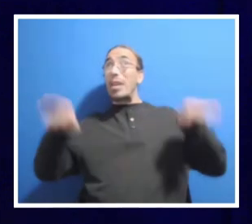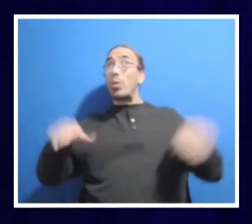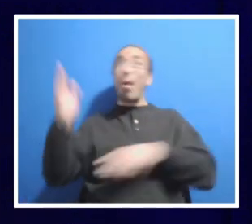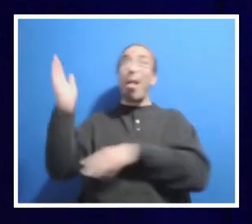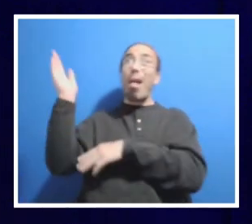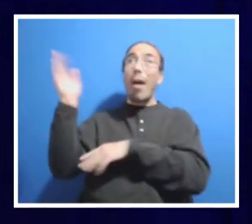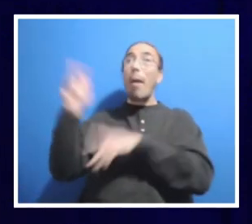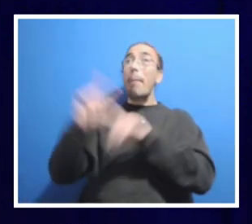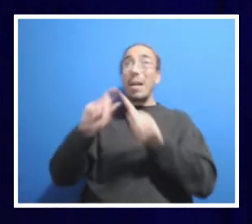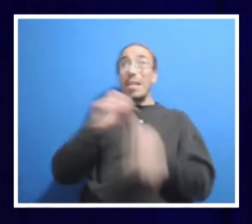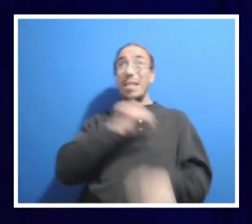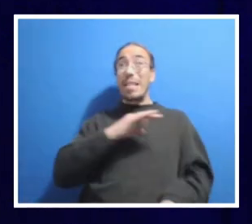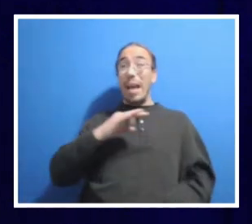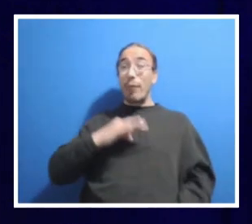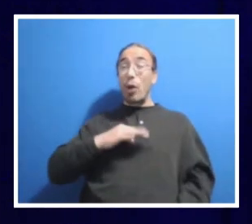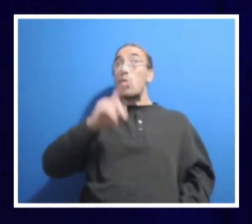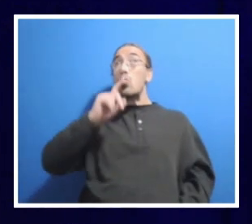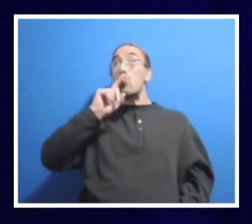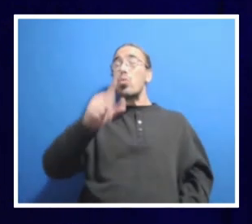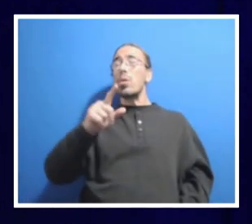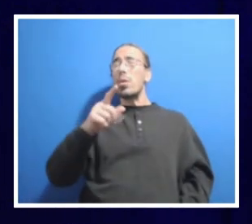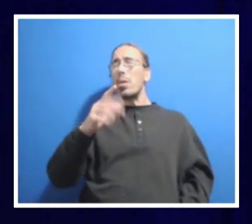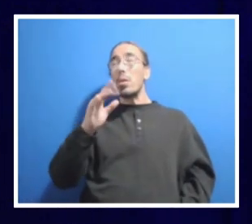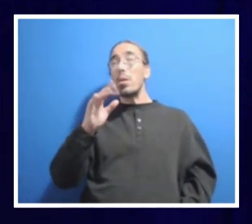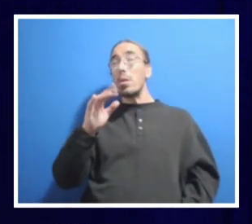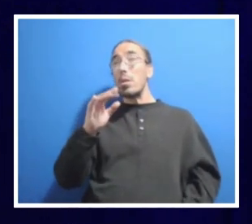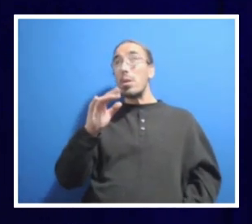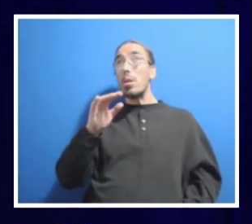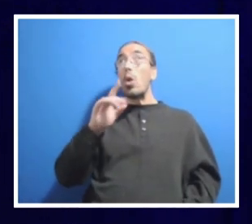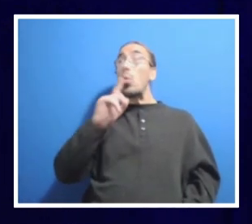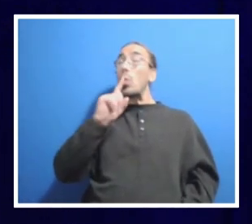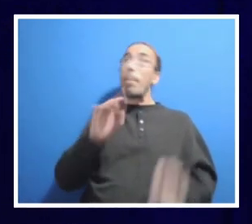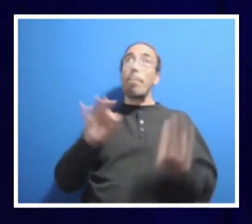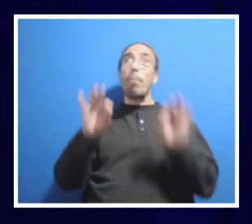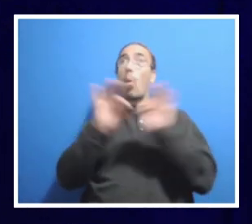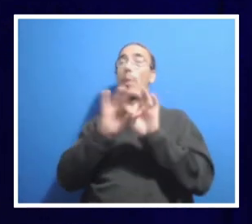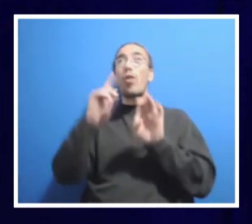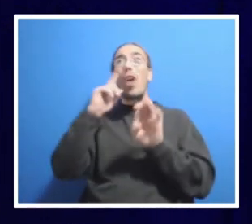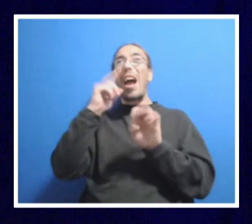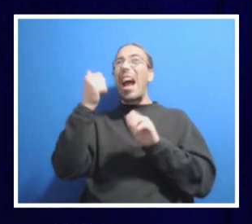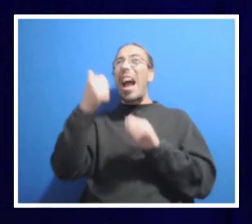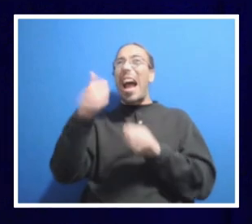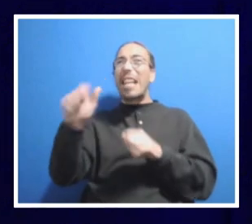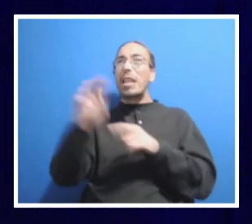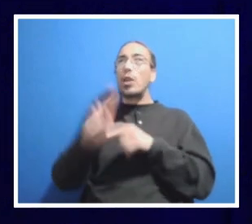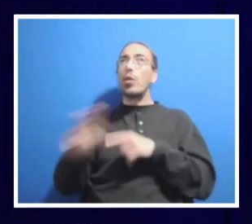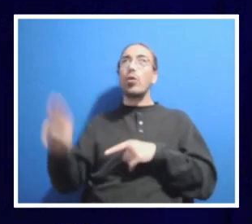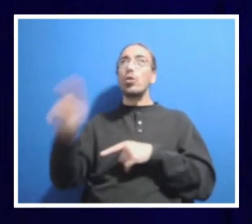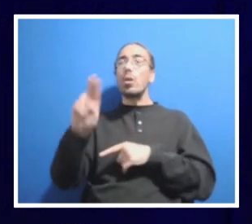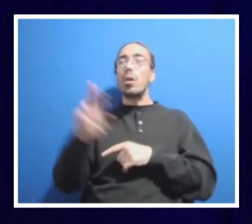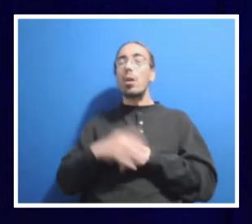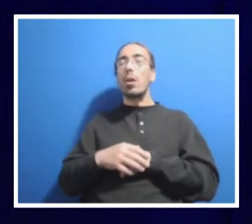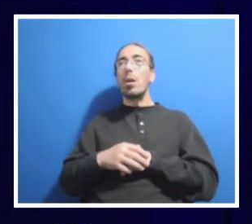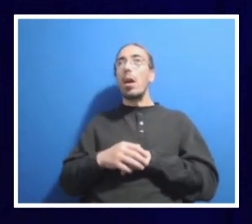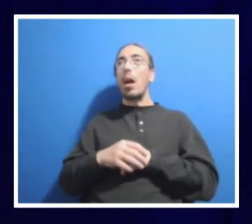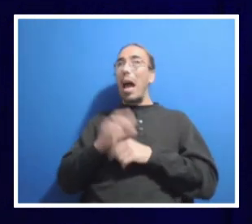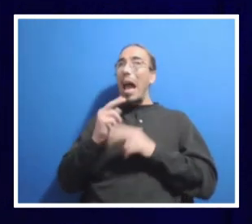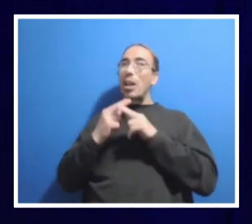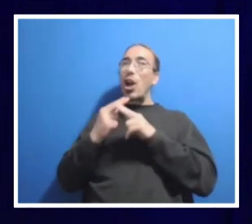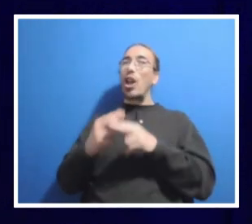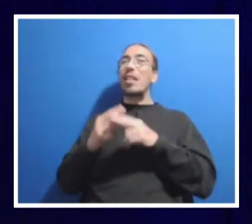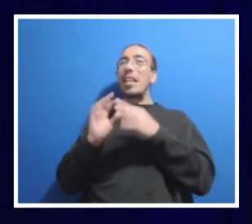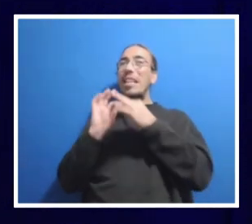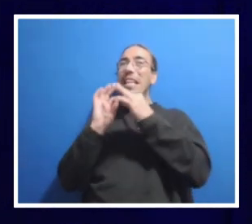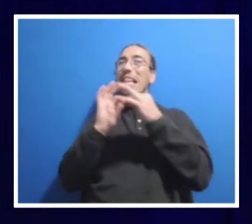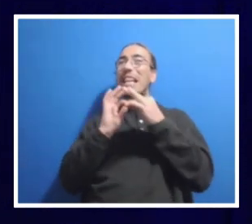are truly so critical to any university. I call them the connective tissue. They hold the